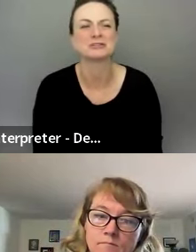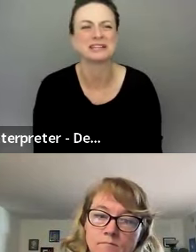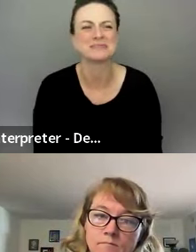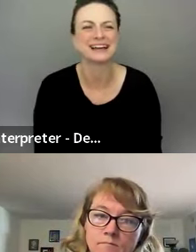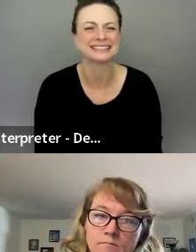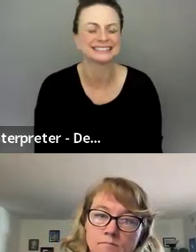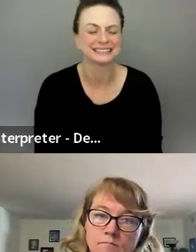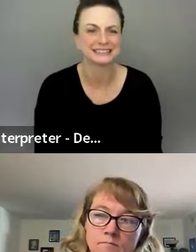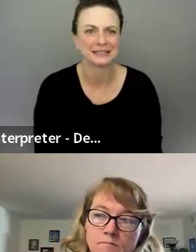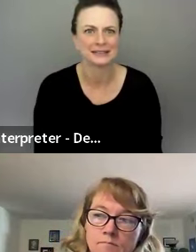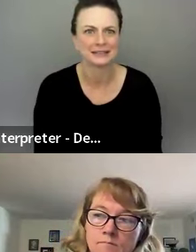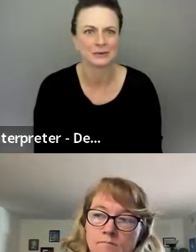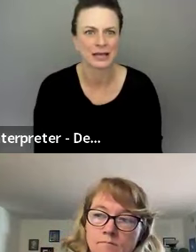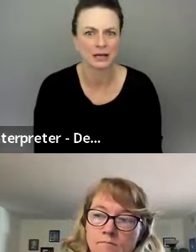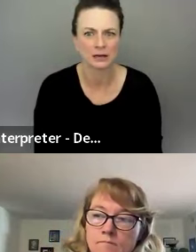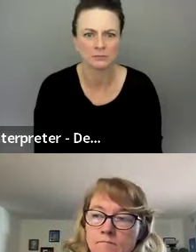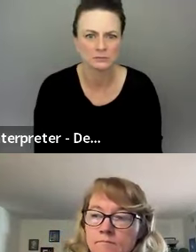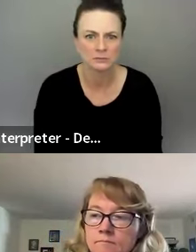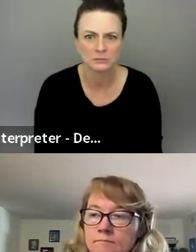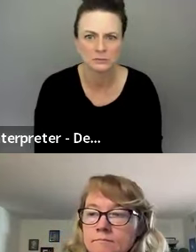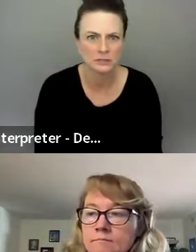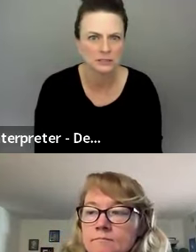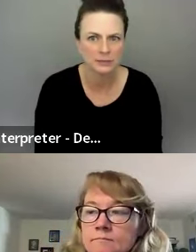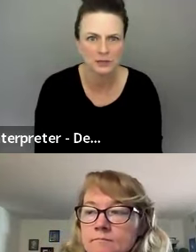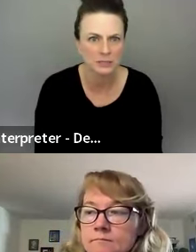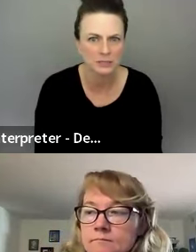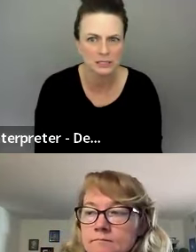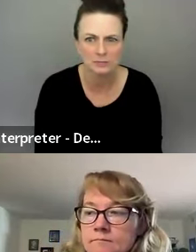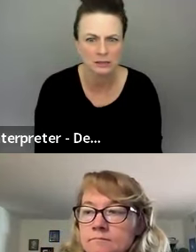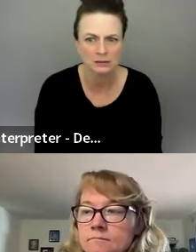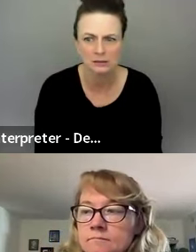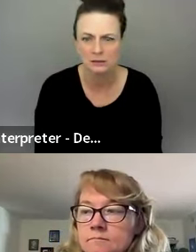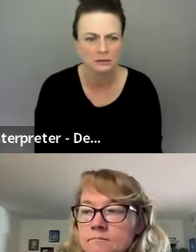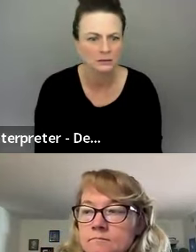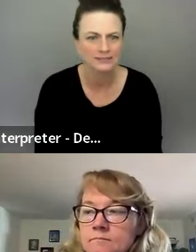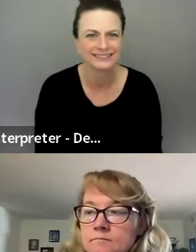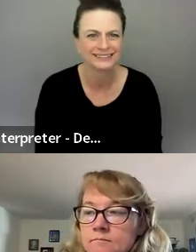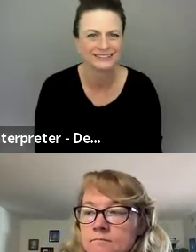show on Thursday, Milad. Okay. Um, did somebody else want to say something?